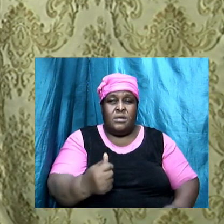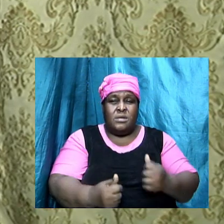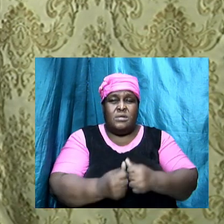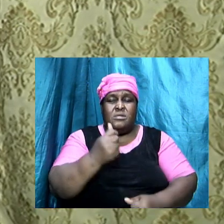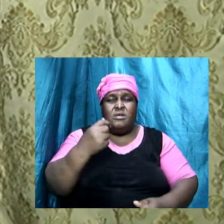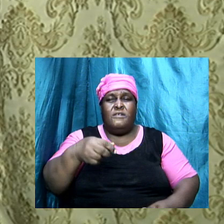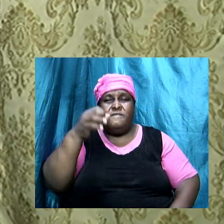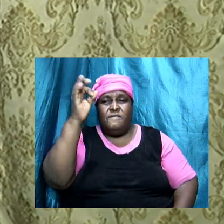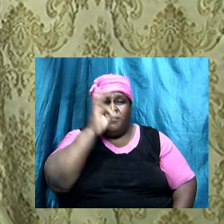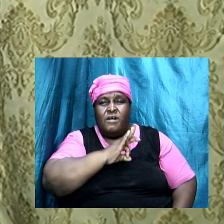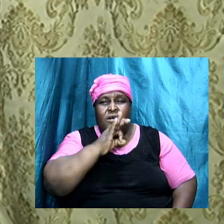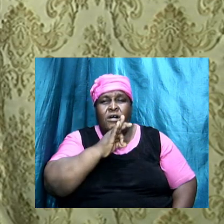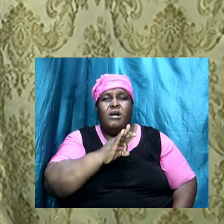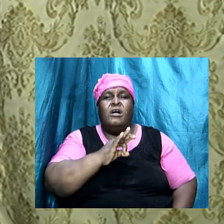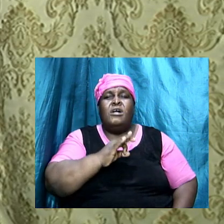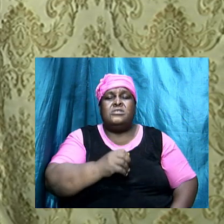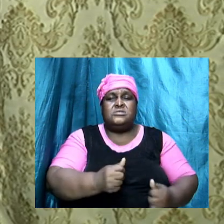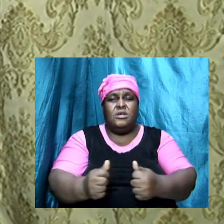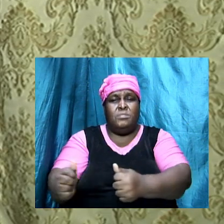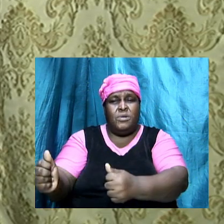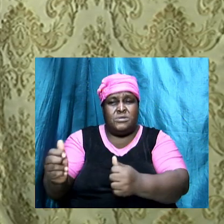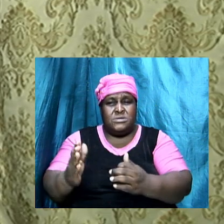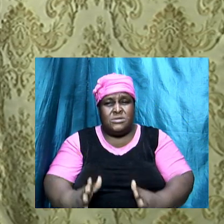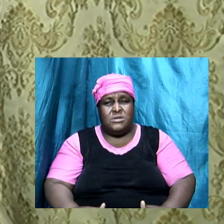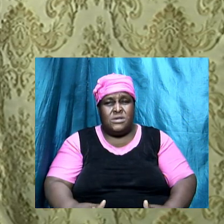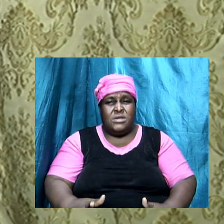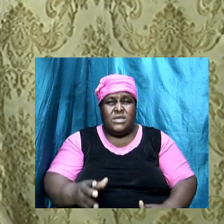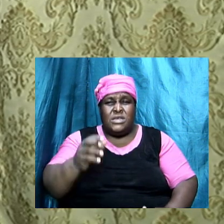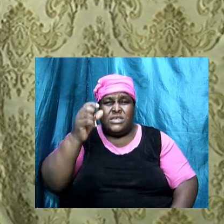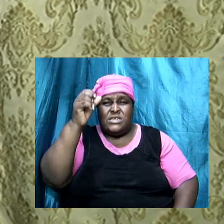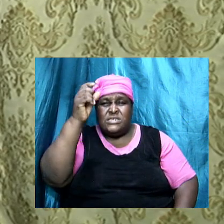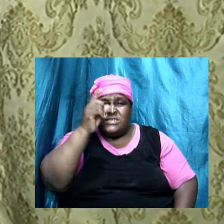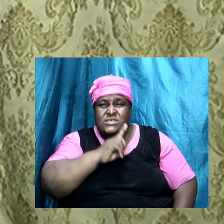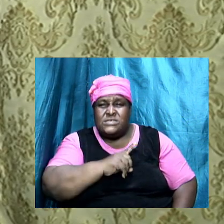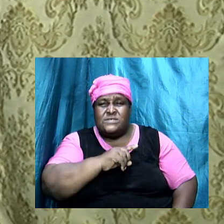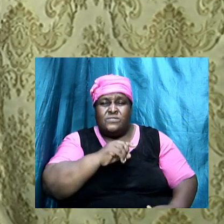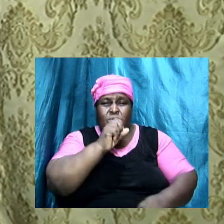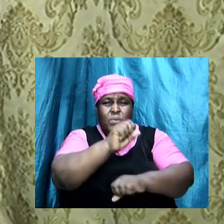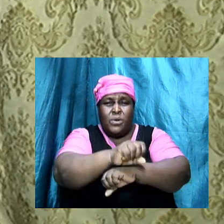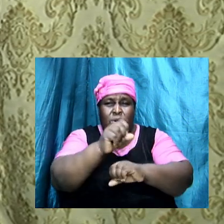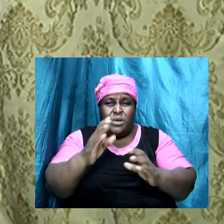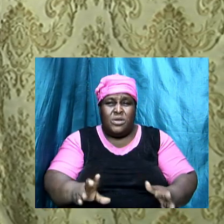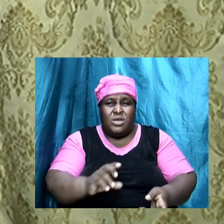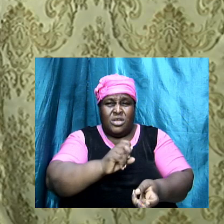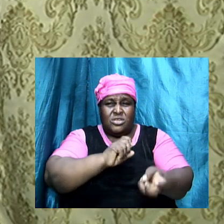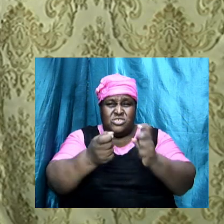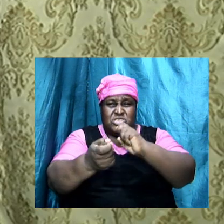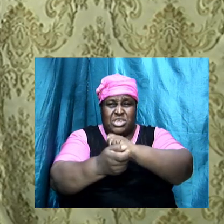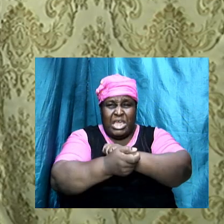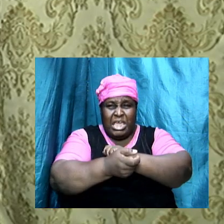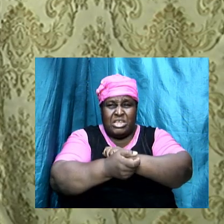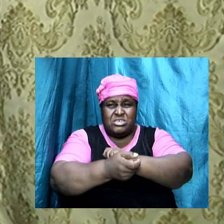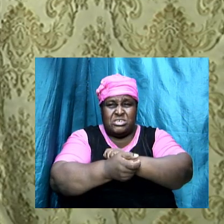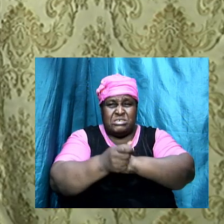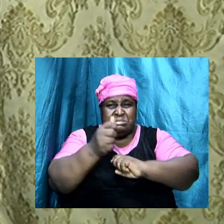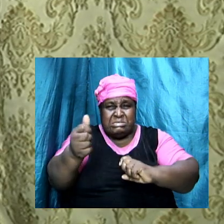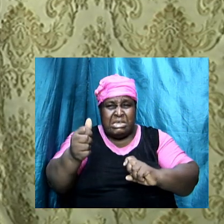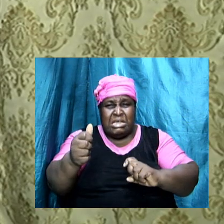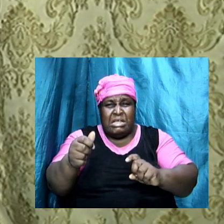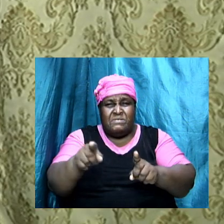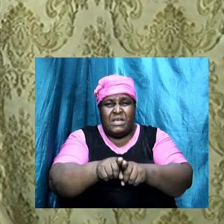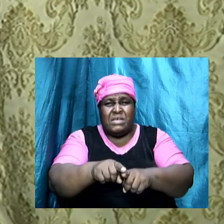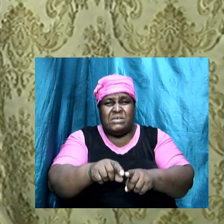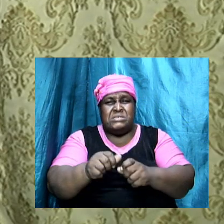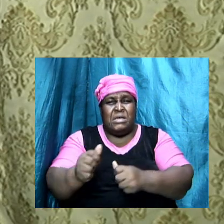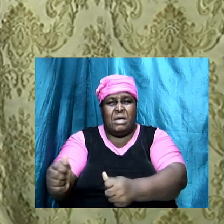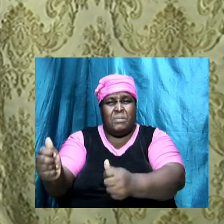apostles, deceitful workers, transforming themselves into apostles of Christ. And